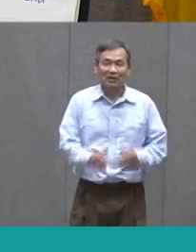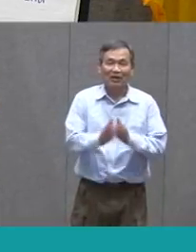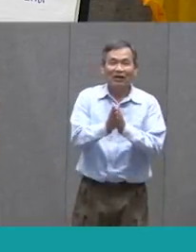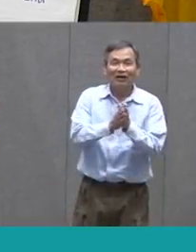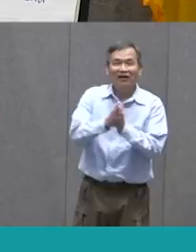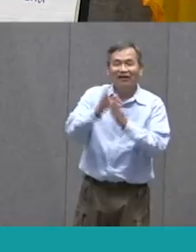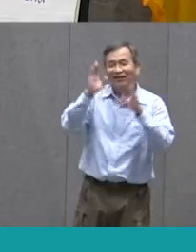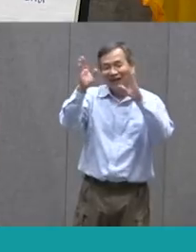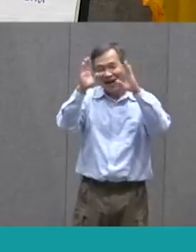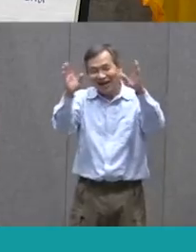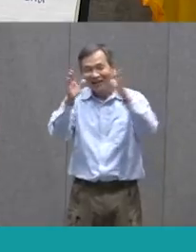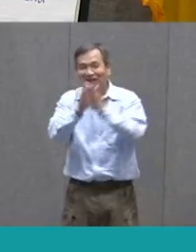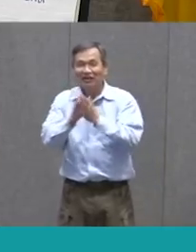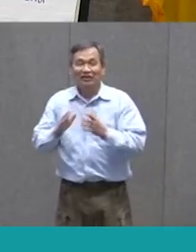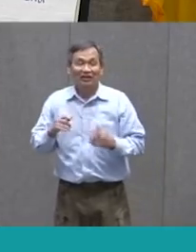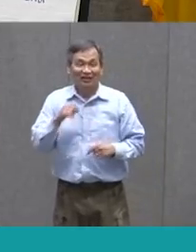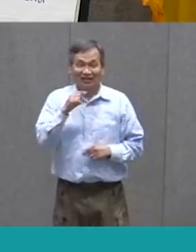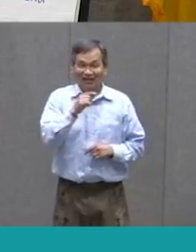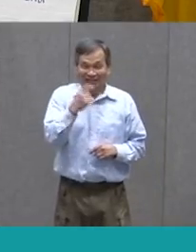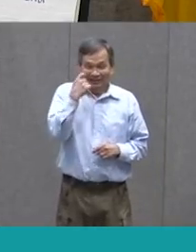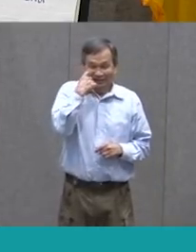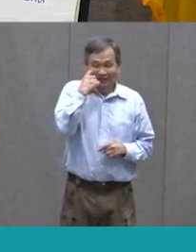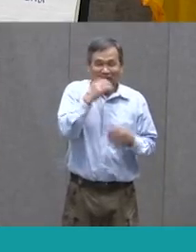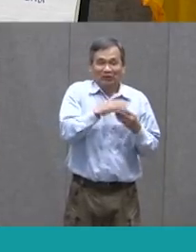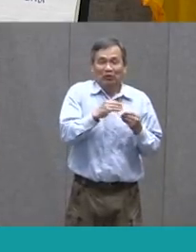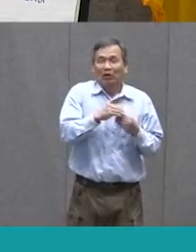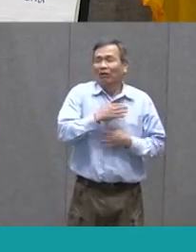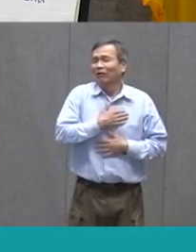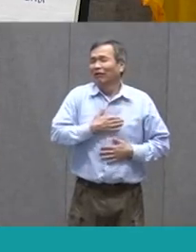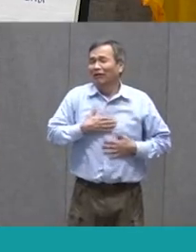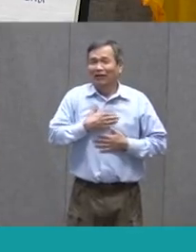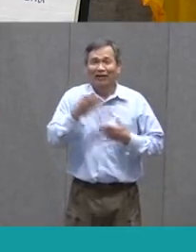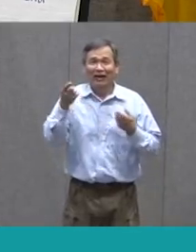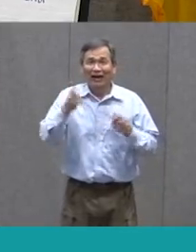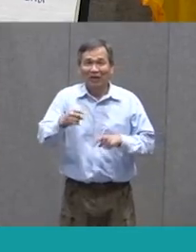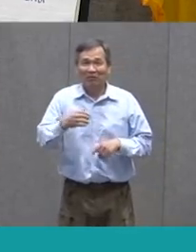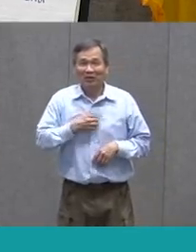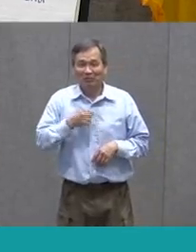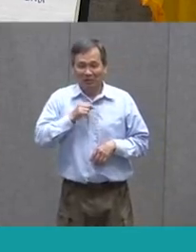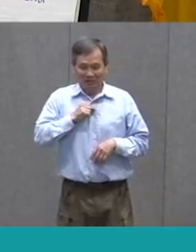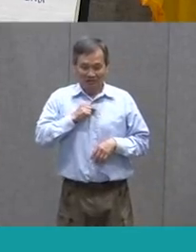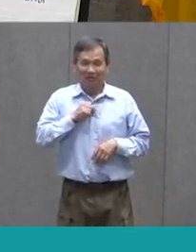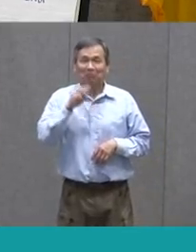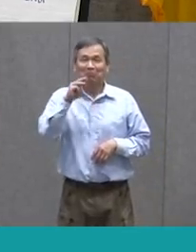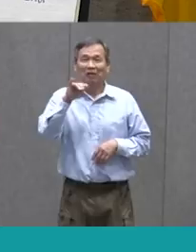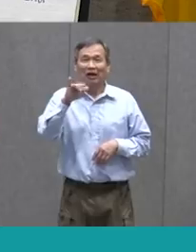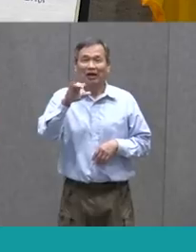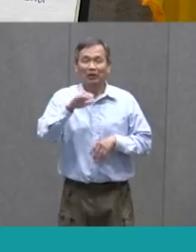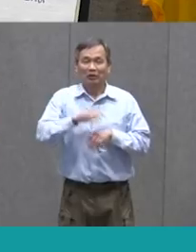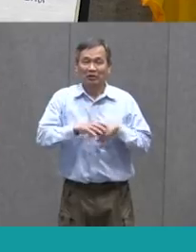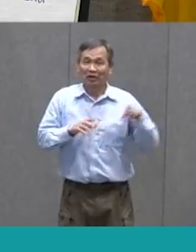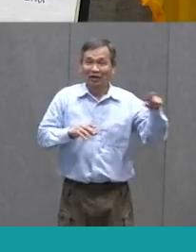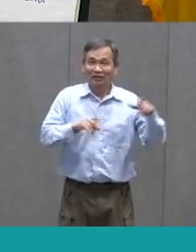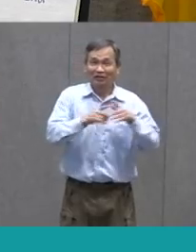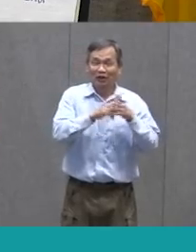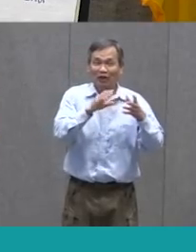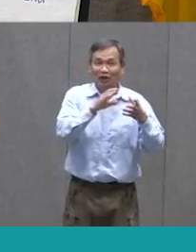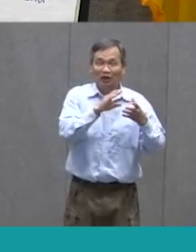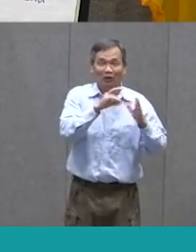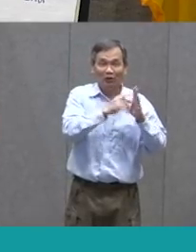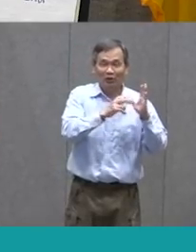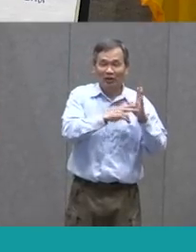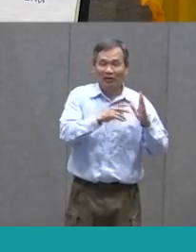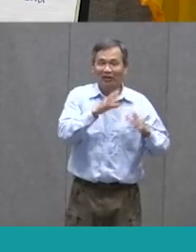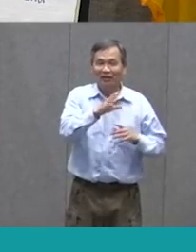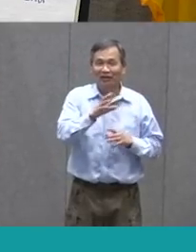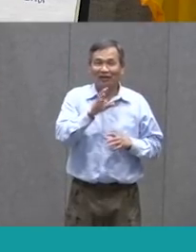Hi everybody I hope you really enjoyed that story I had my microphone on When Mr. Hughes started reading And he cracked me up